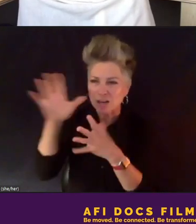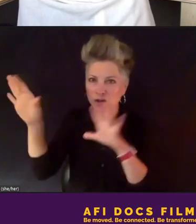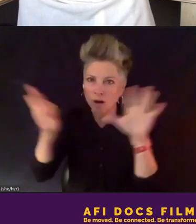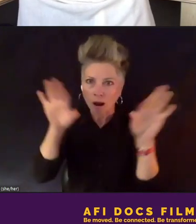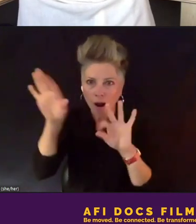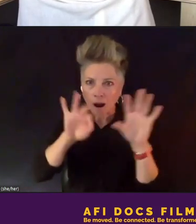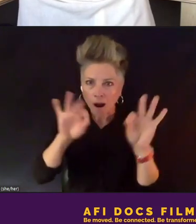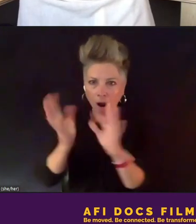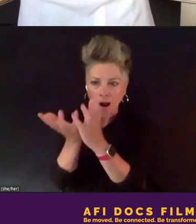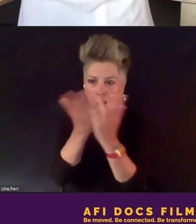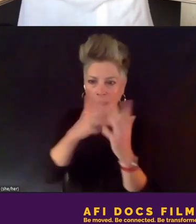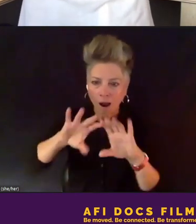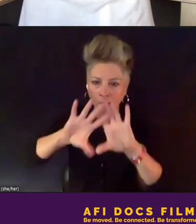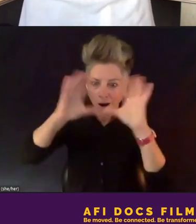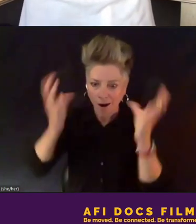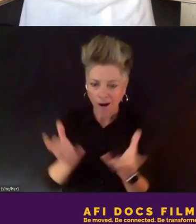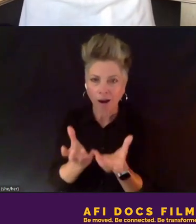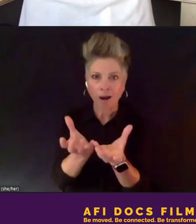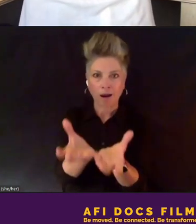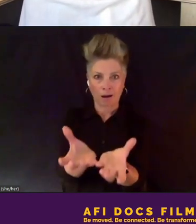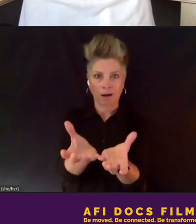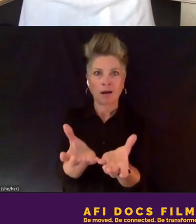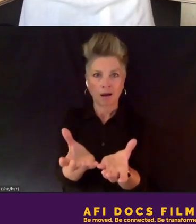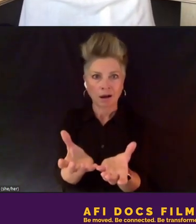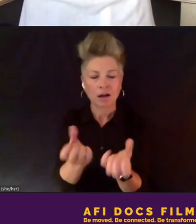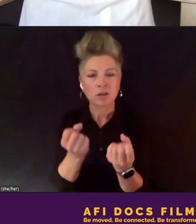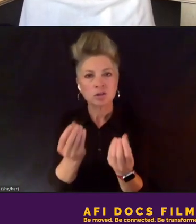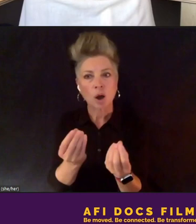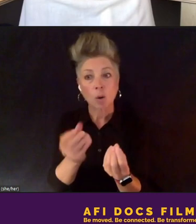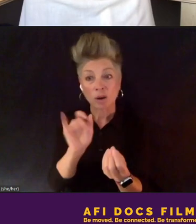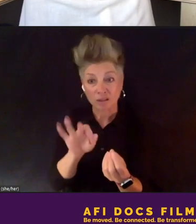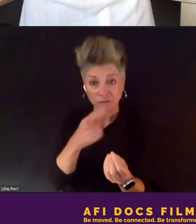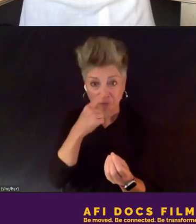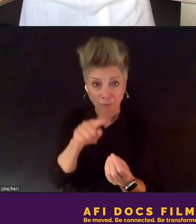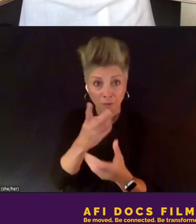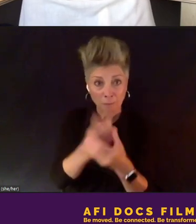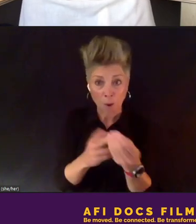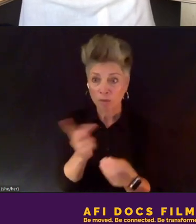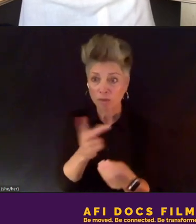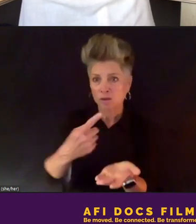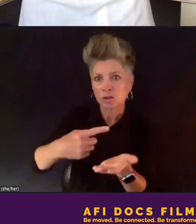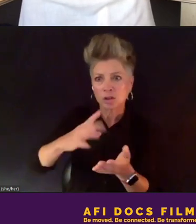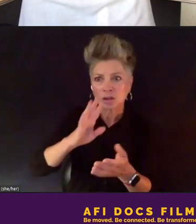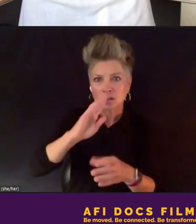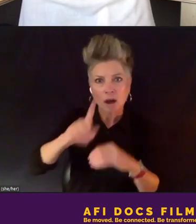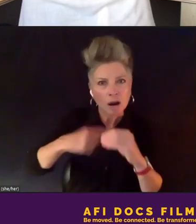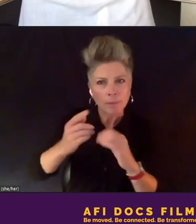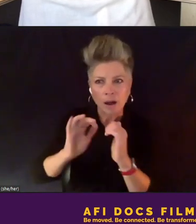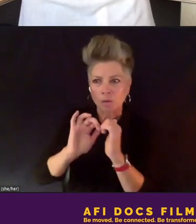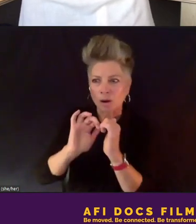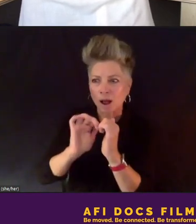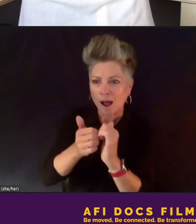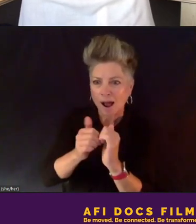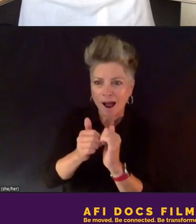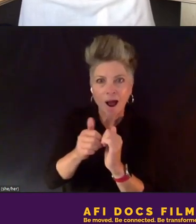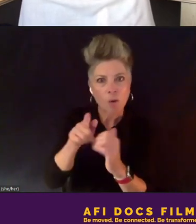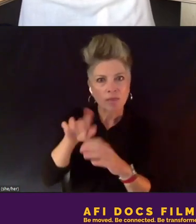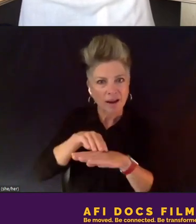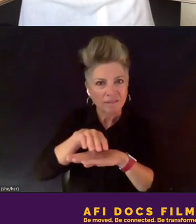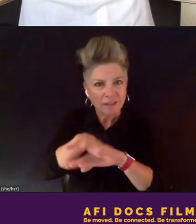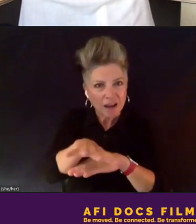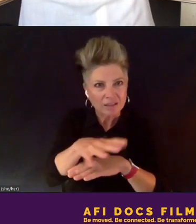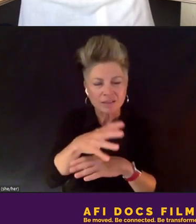about, you know, how you approach that, that these are really complex stories. There's a lot of facts at play here. And then, of course, the voices.